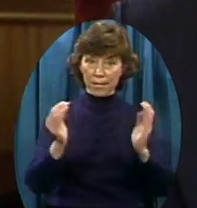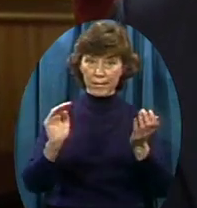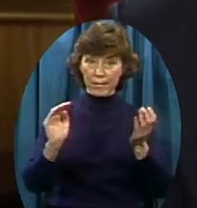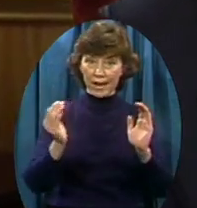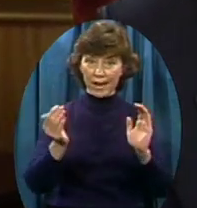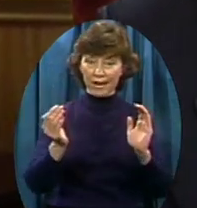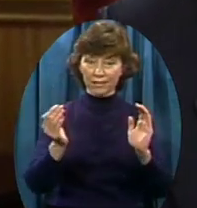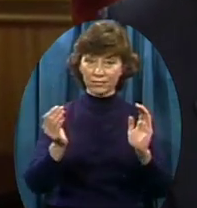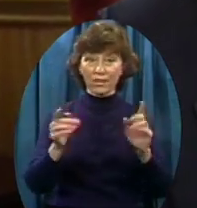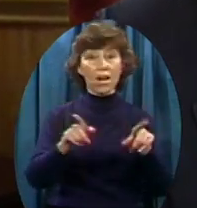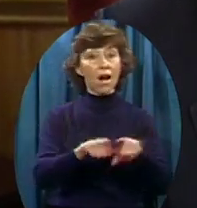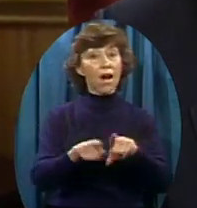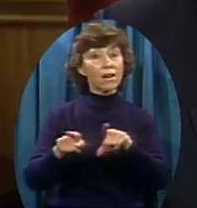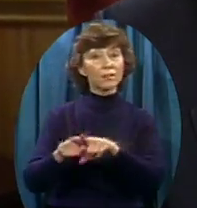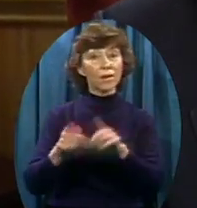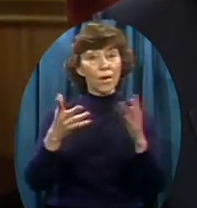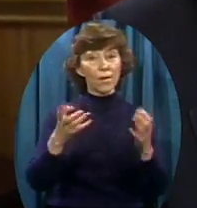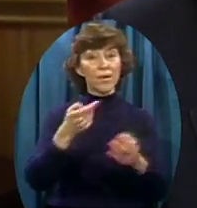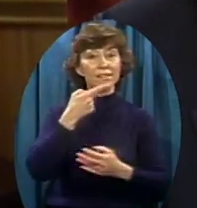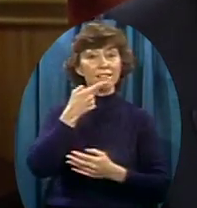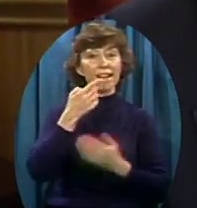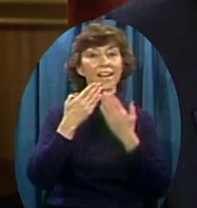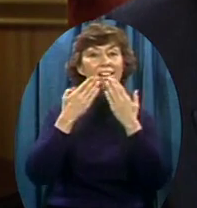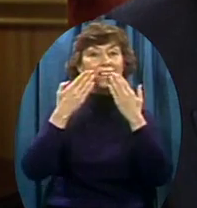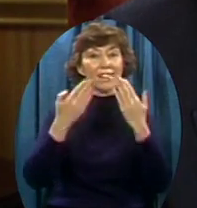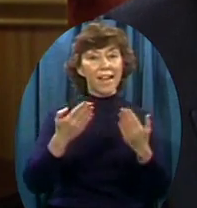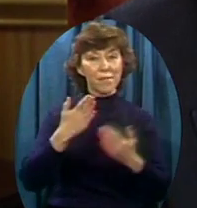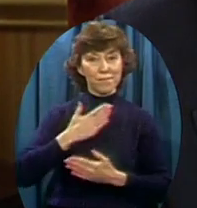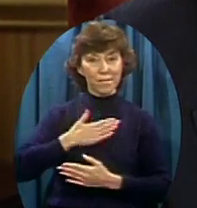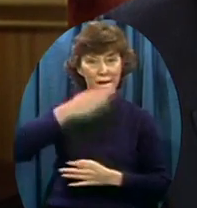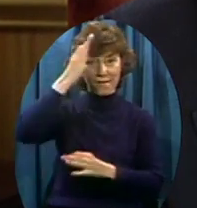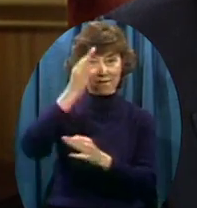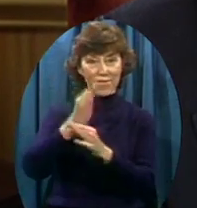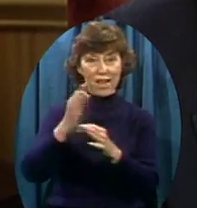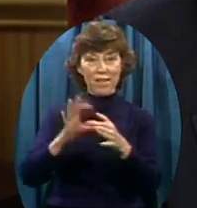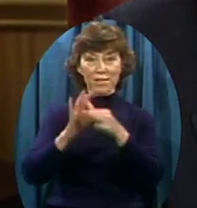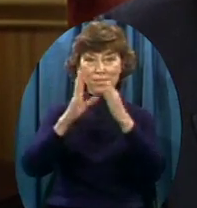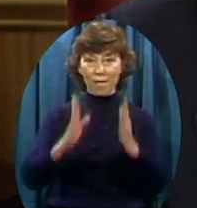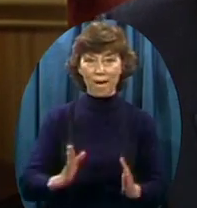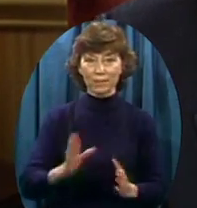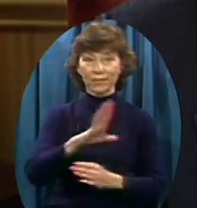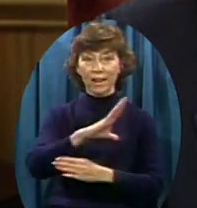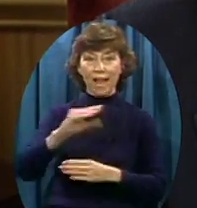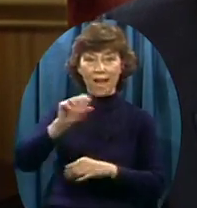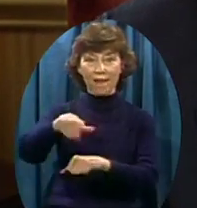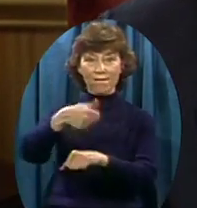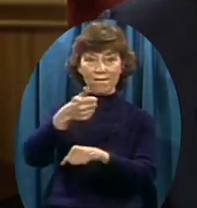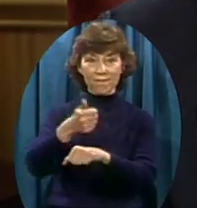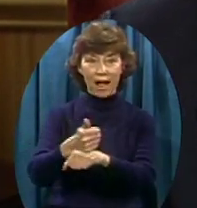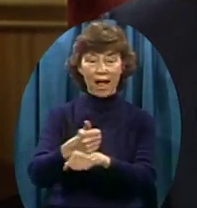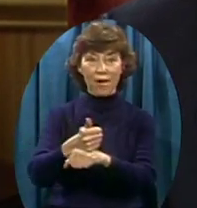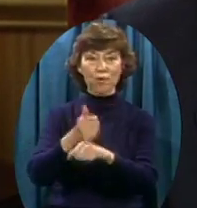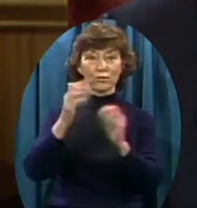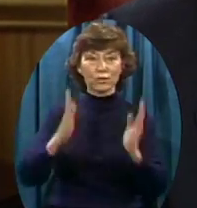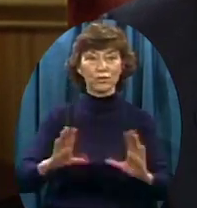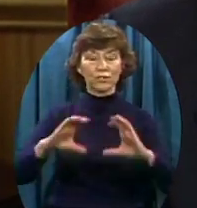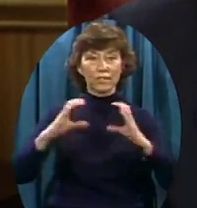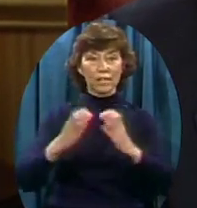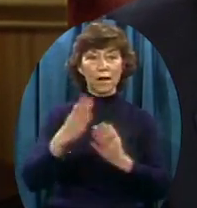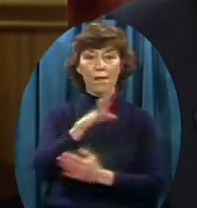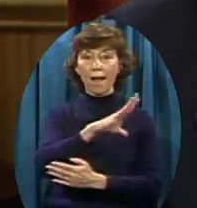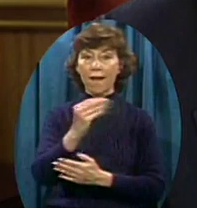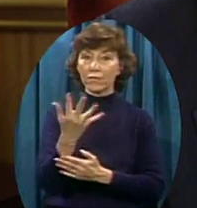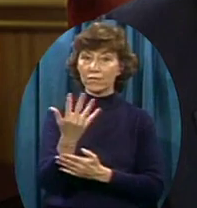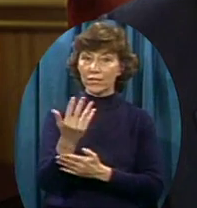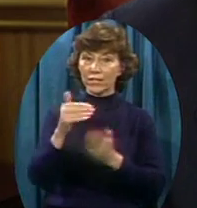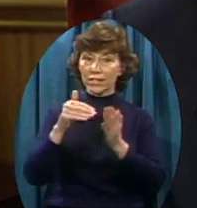I also want to say thank you to my faith partners, founders, 15,000 club members, friends everywhere,